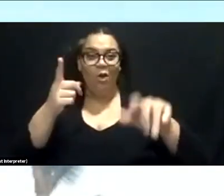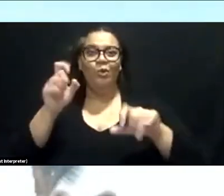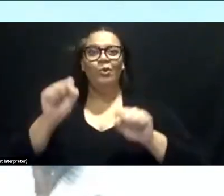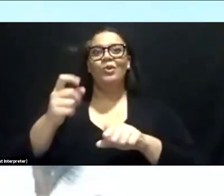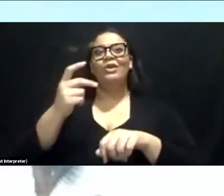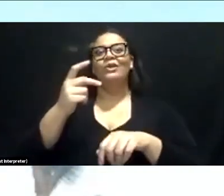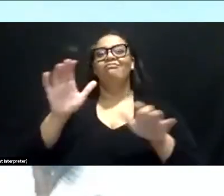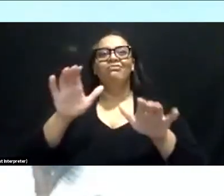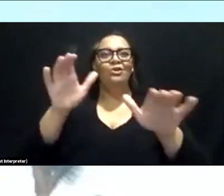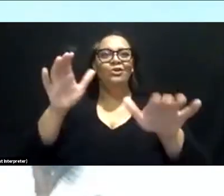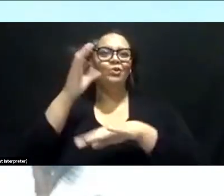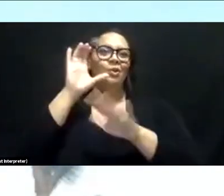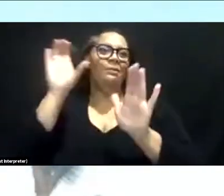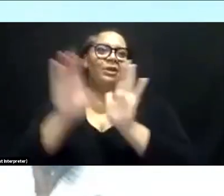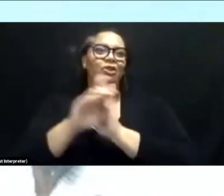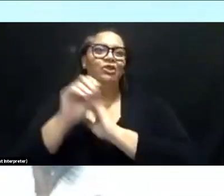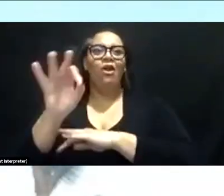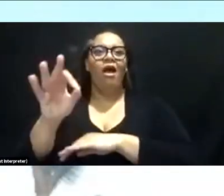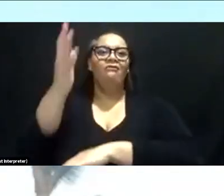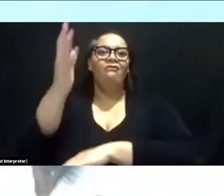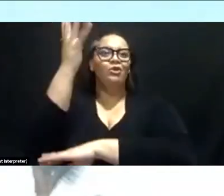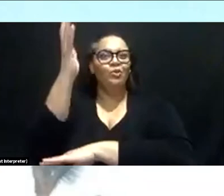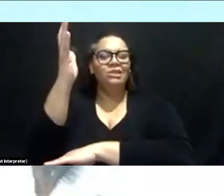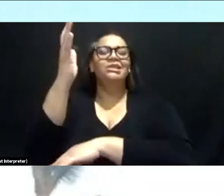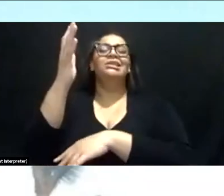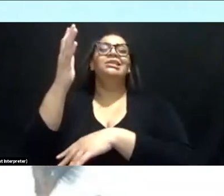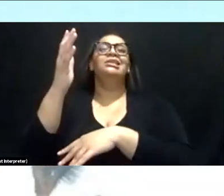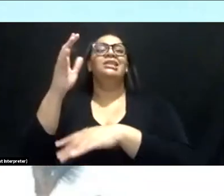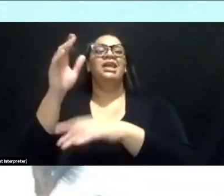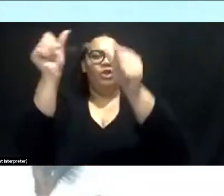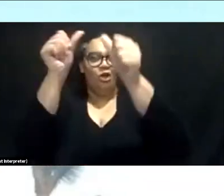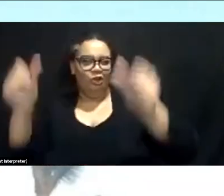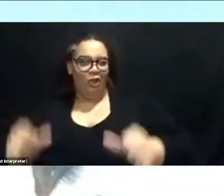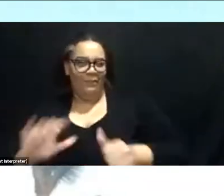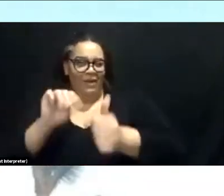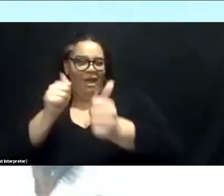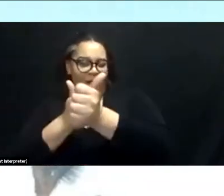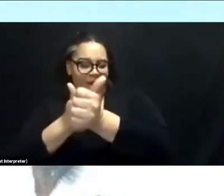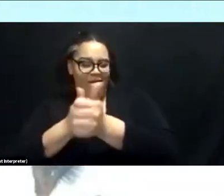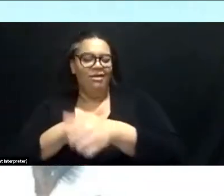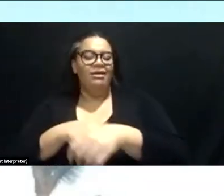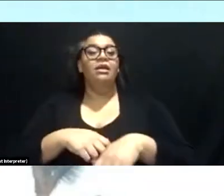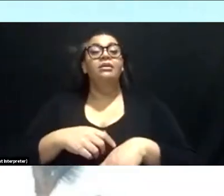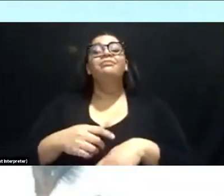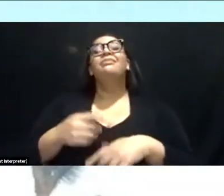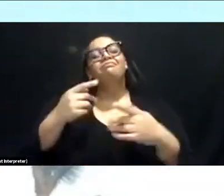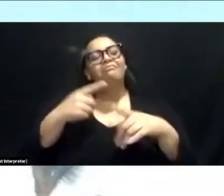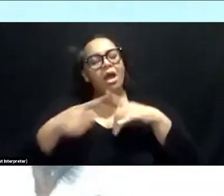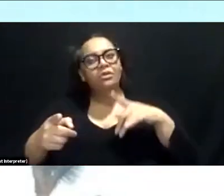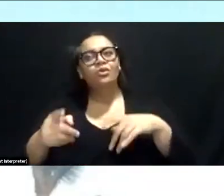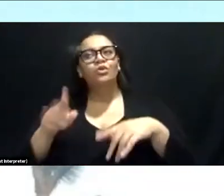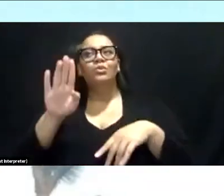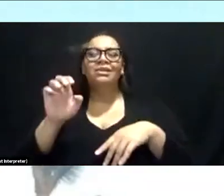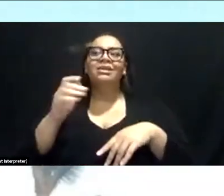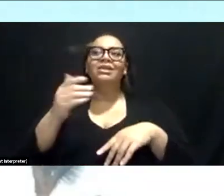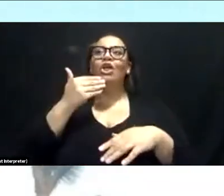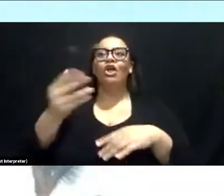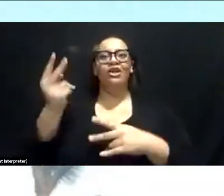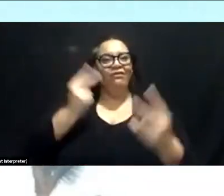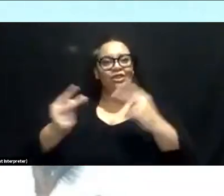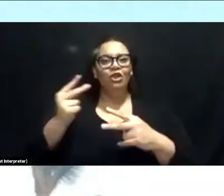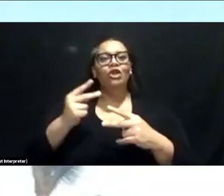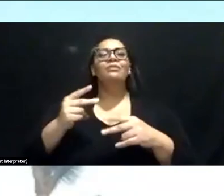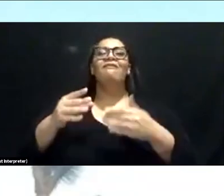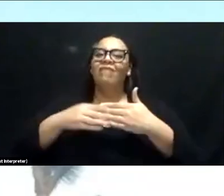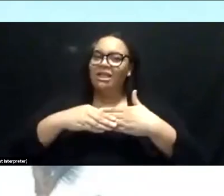tree and the boulders and the milky way in the background. Um, to be a good visitor this time of year, you just really need to be flexible. You know, a lot of people